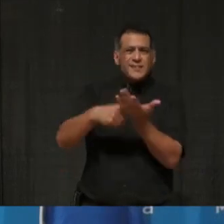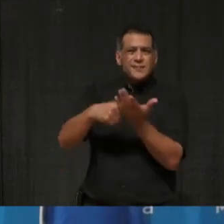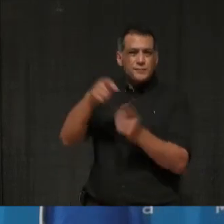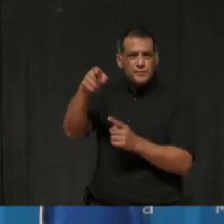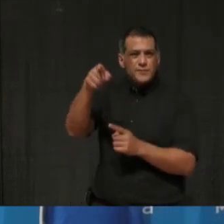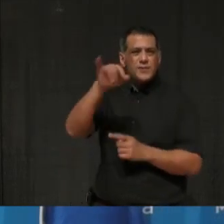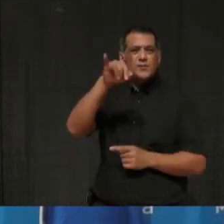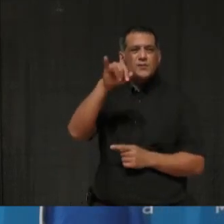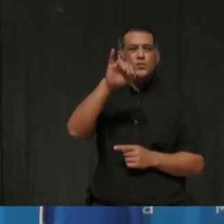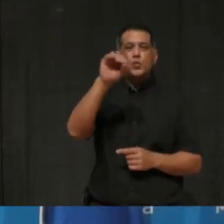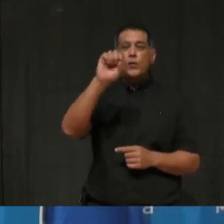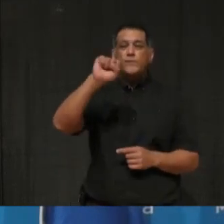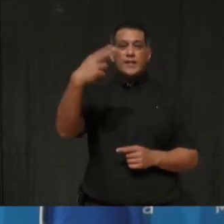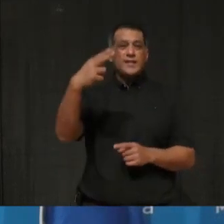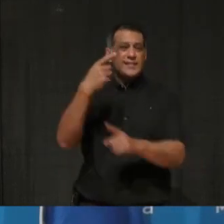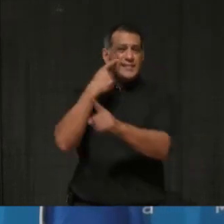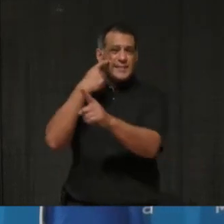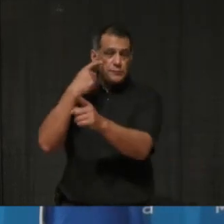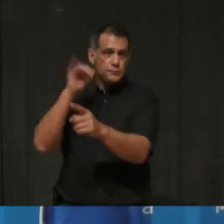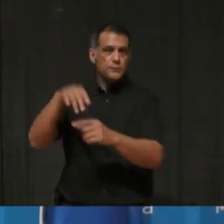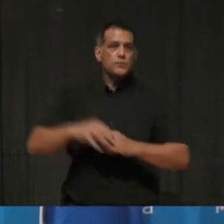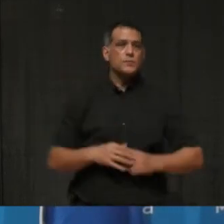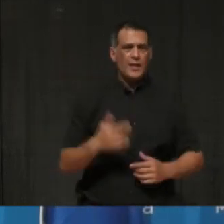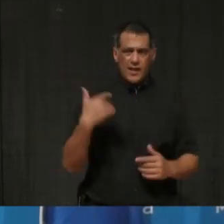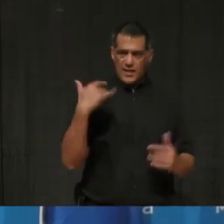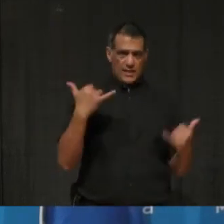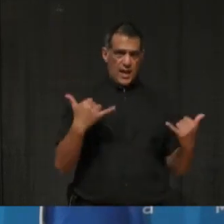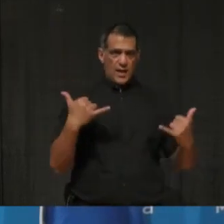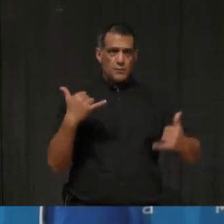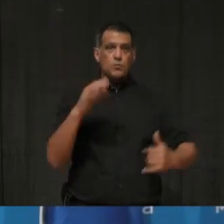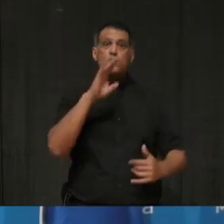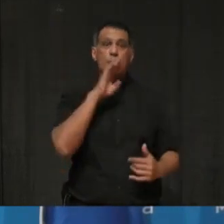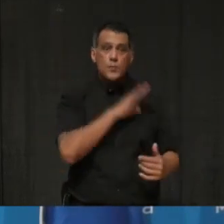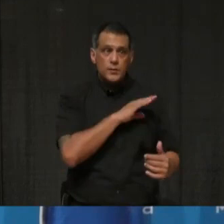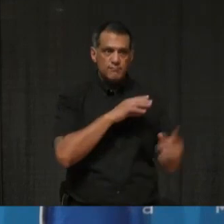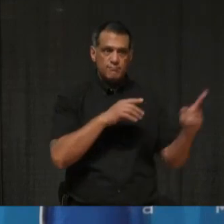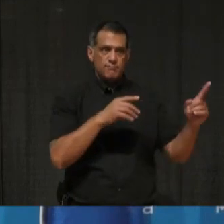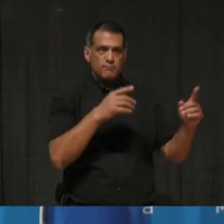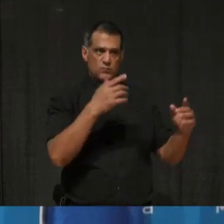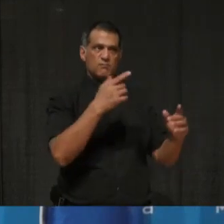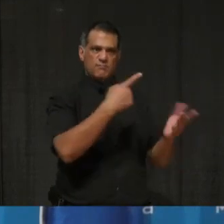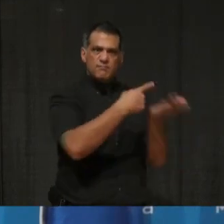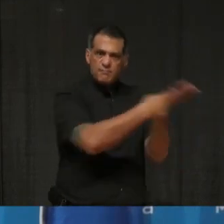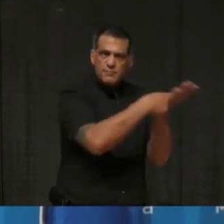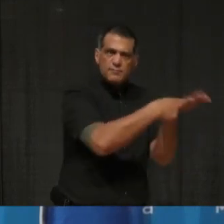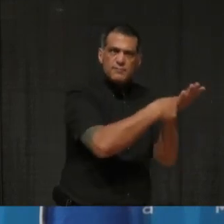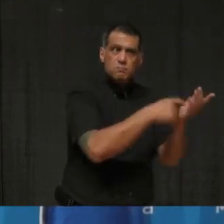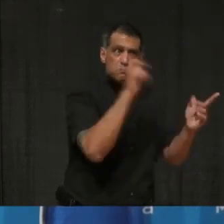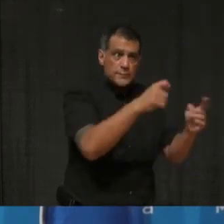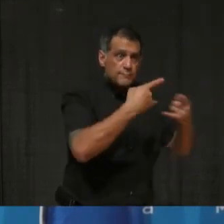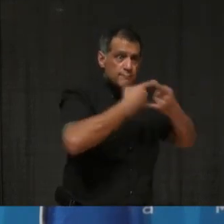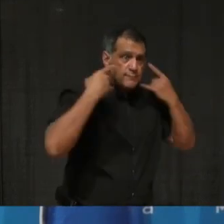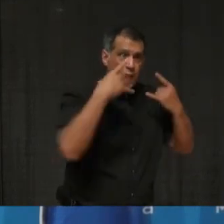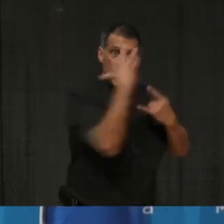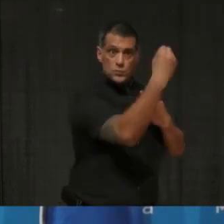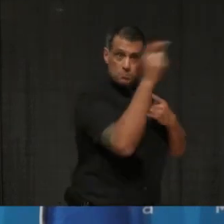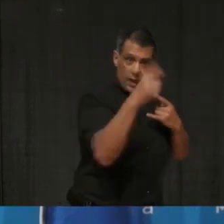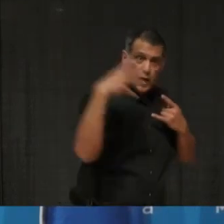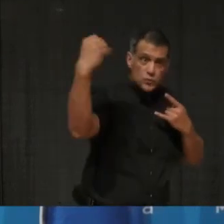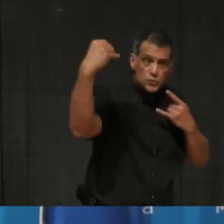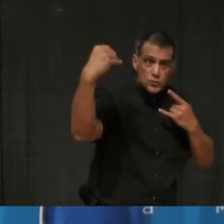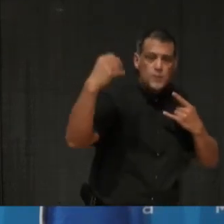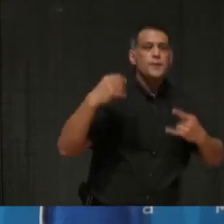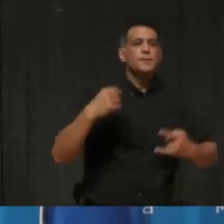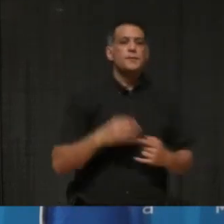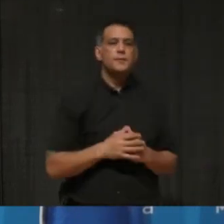Brampton did, um, debate today whether or not they should make masks, uh, mandatory in outdoor areas. Um, I know earlier you told us that Mississauga has